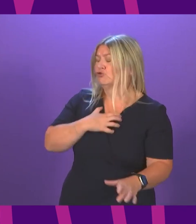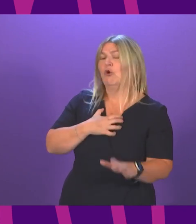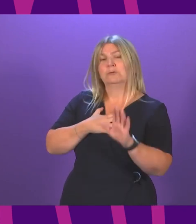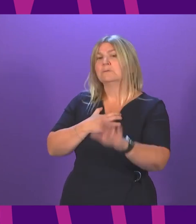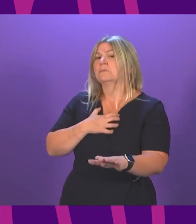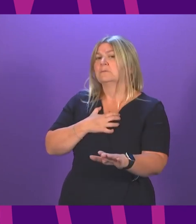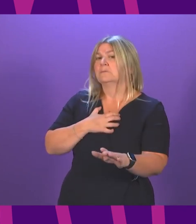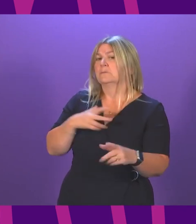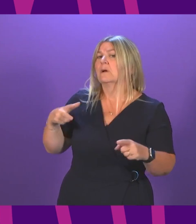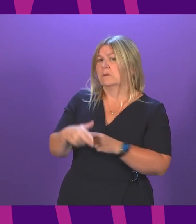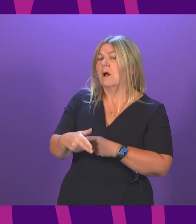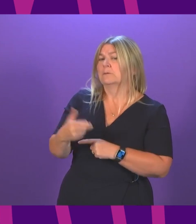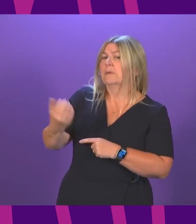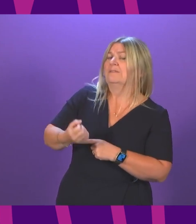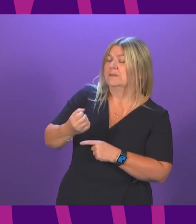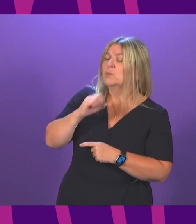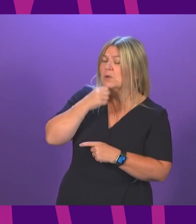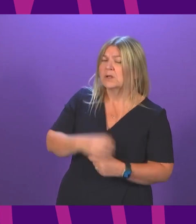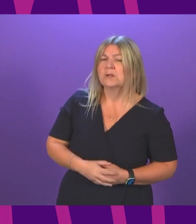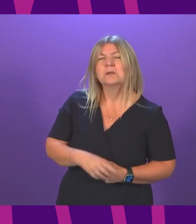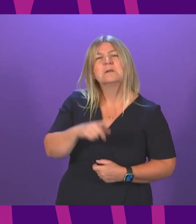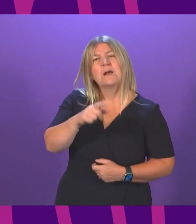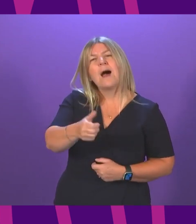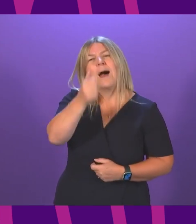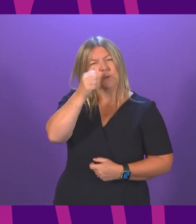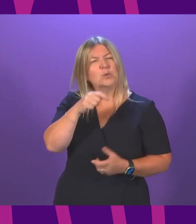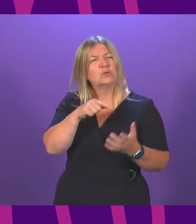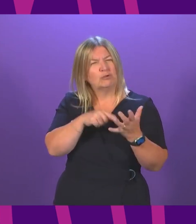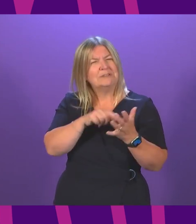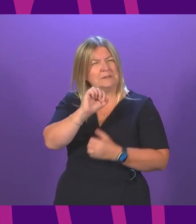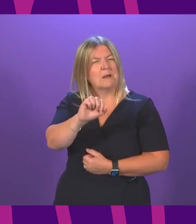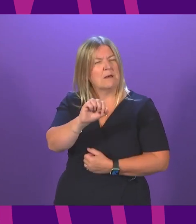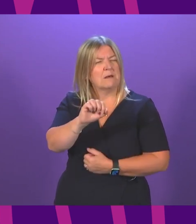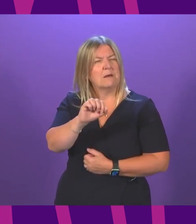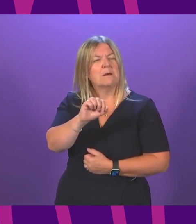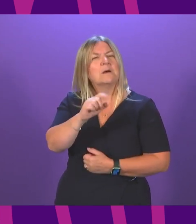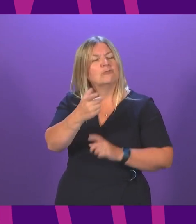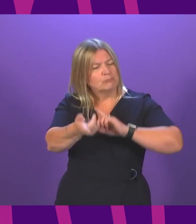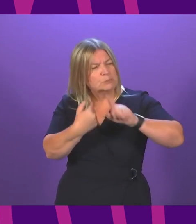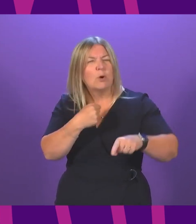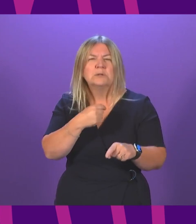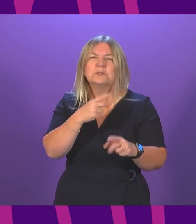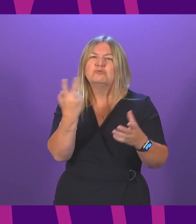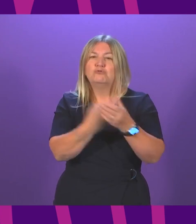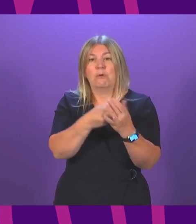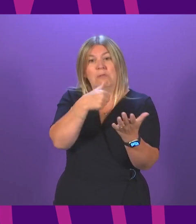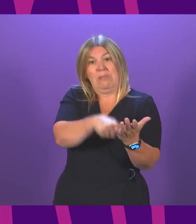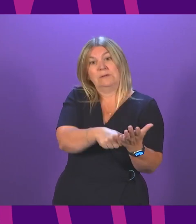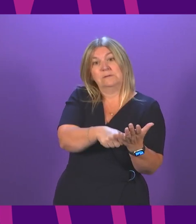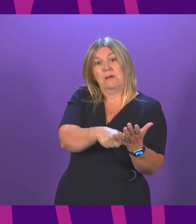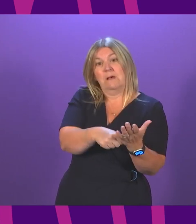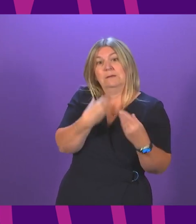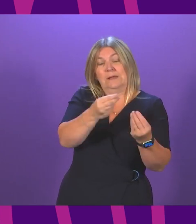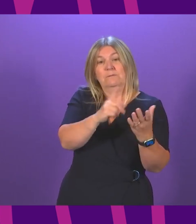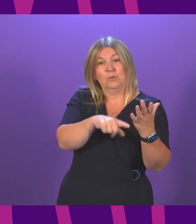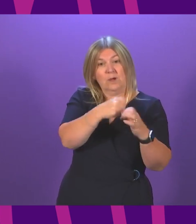it? The Secretary of State, Theresa Coffey, responded to the Four Nations Committee Chair's joint letter, calling for the uplift to be kept by saying they're